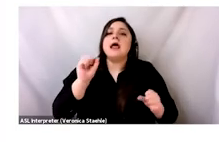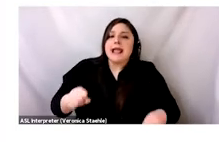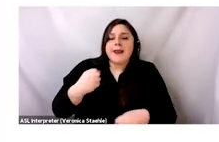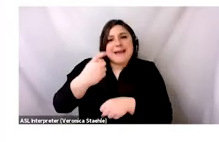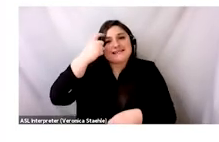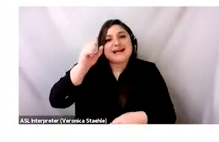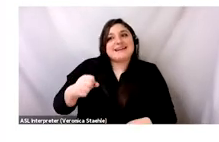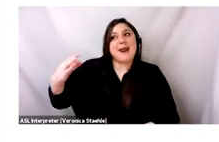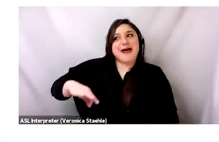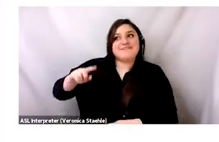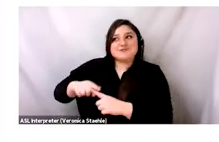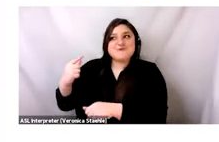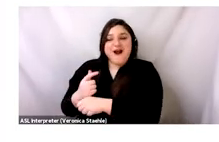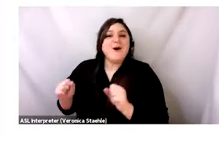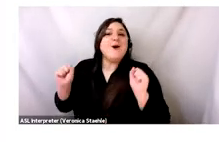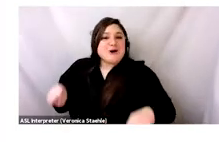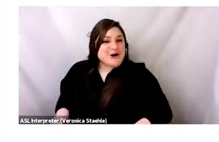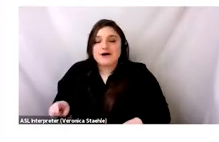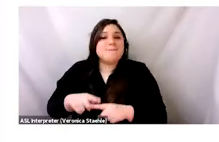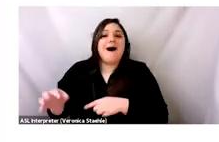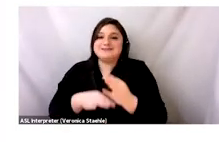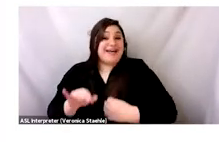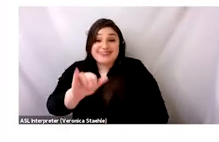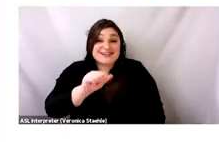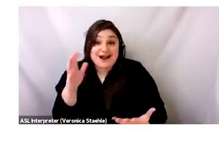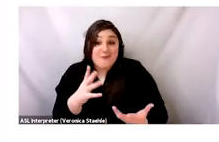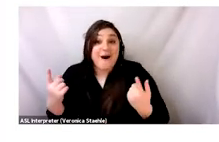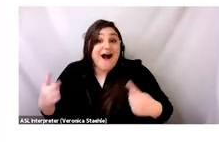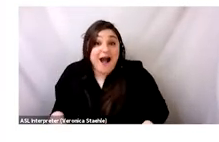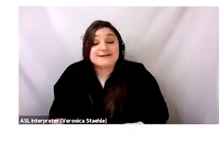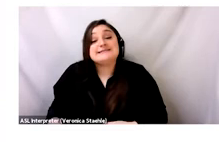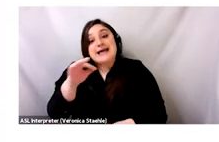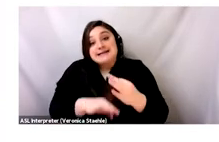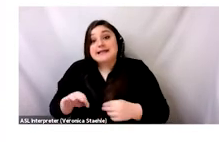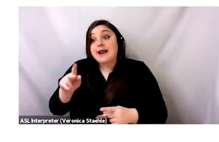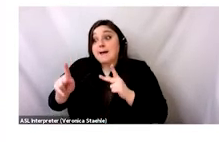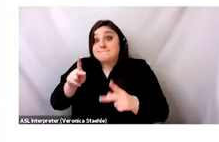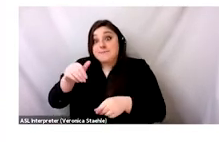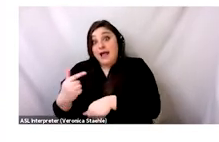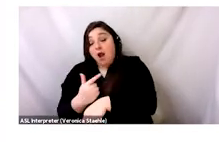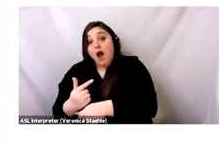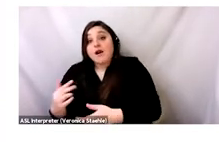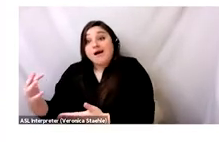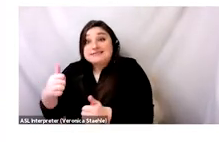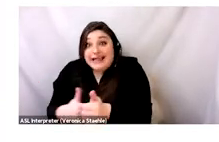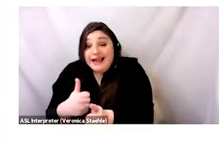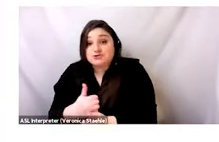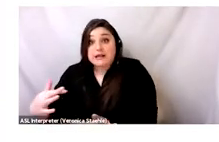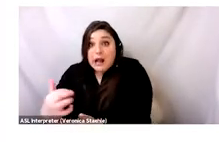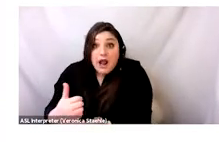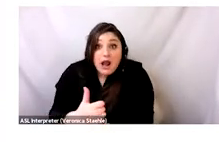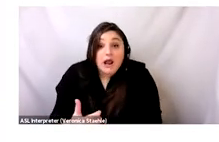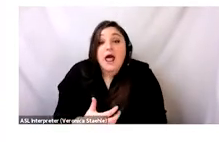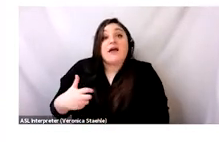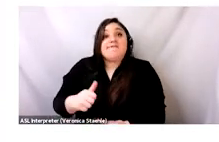sense if this was to happen in Ghana to benefit the local economy, but instead, again, they're being exported and sort of extracted as a raw